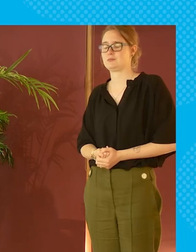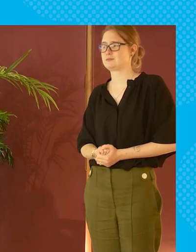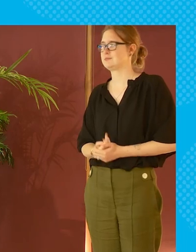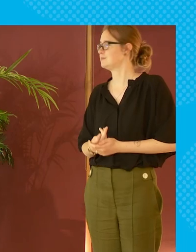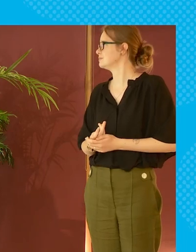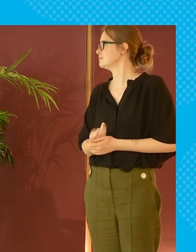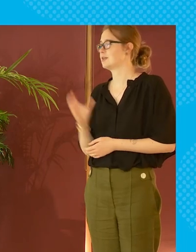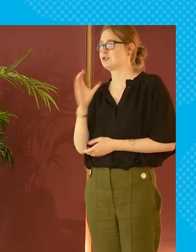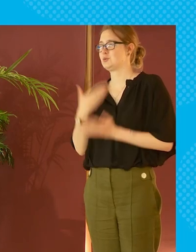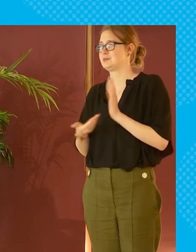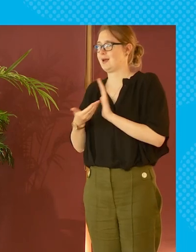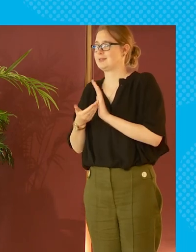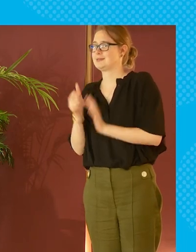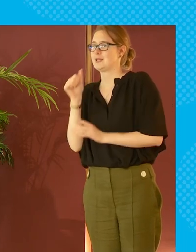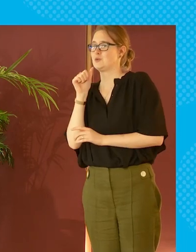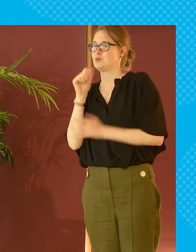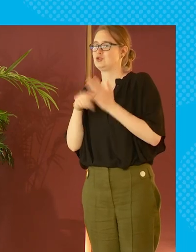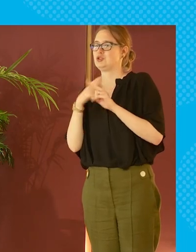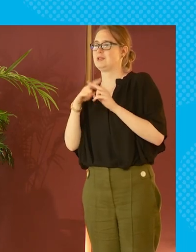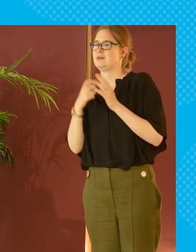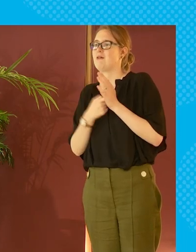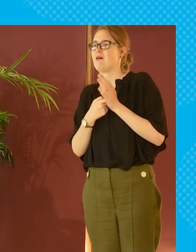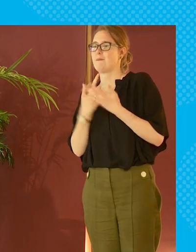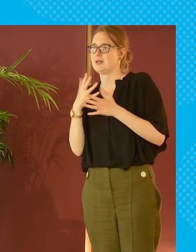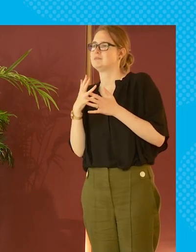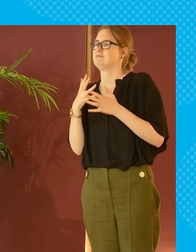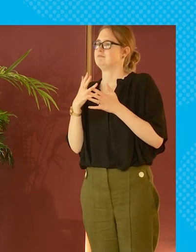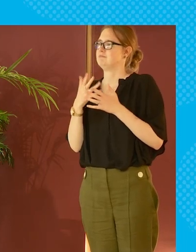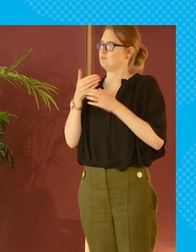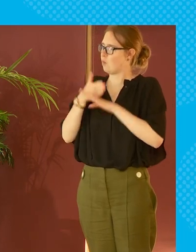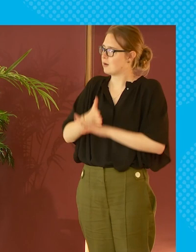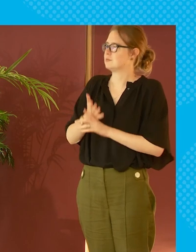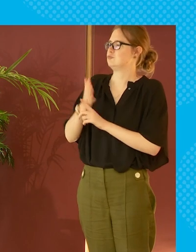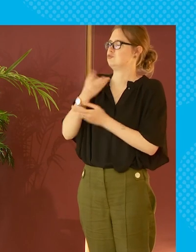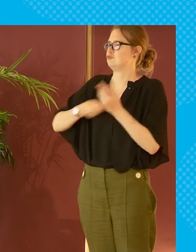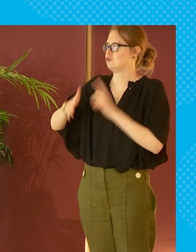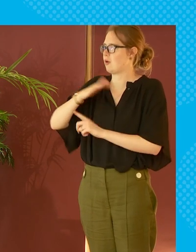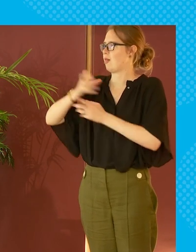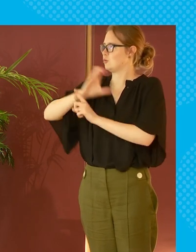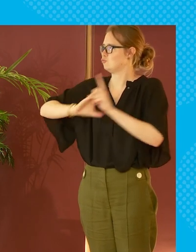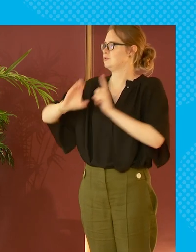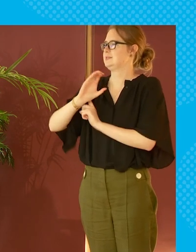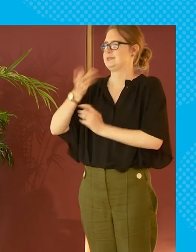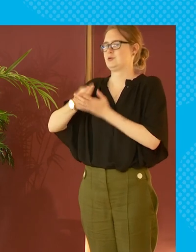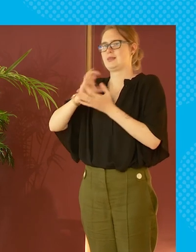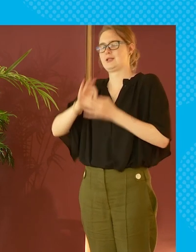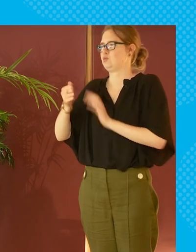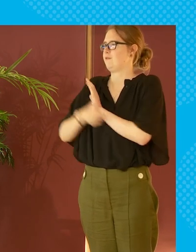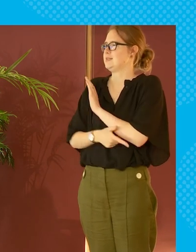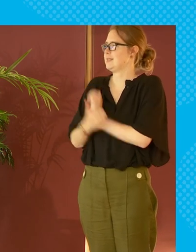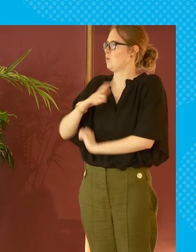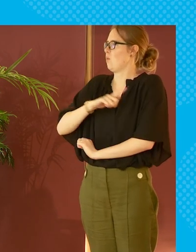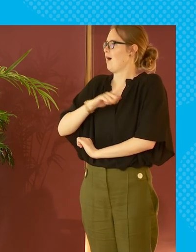chris do you want to come in on that because i know the jrf has done work on the the sort of the social and community costs of of poverty